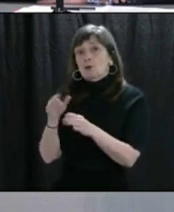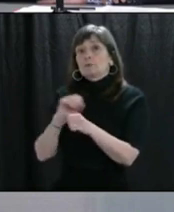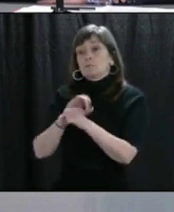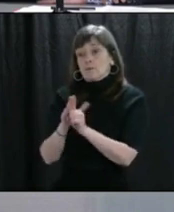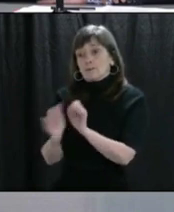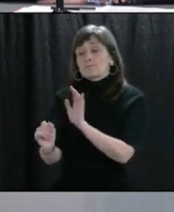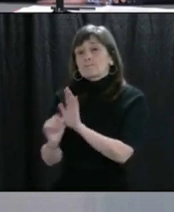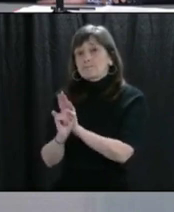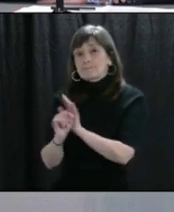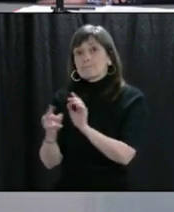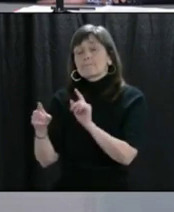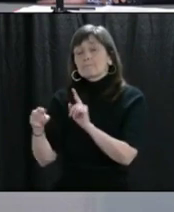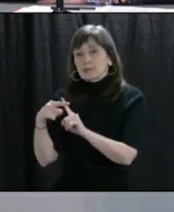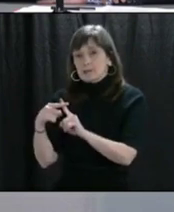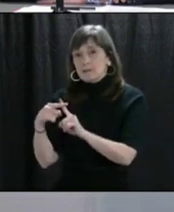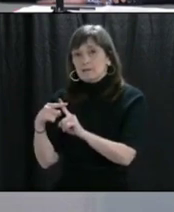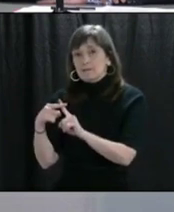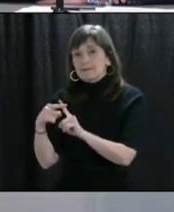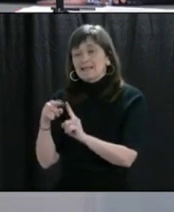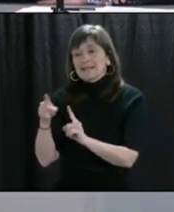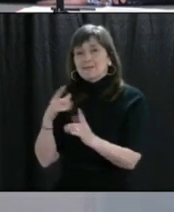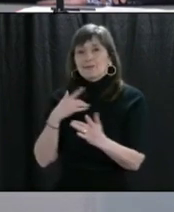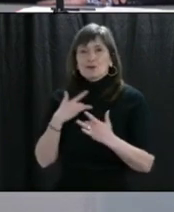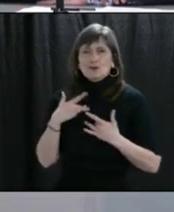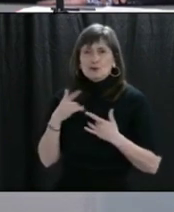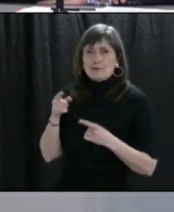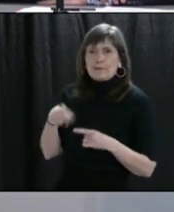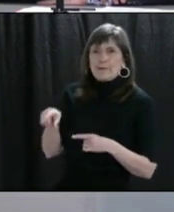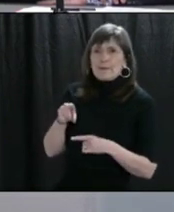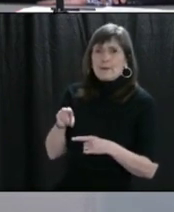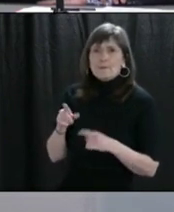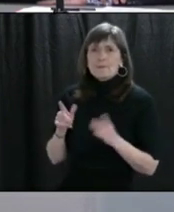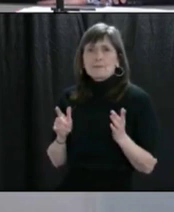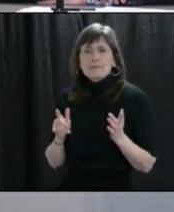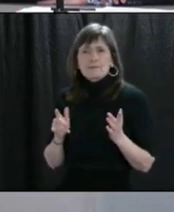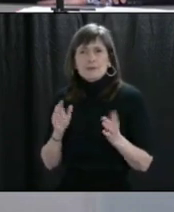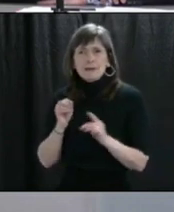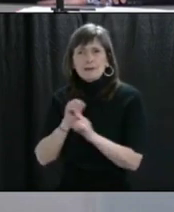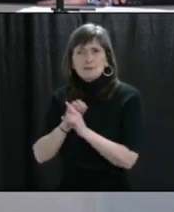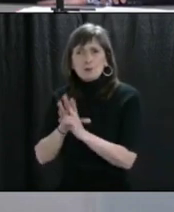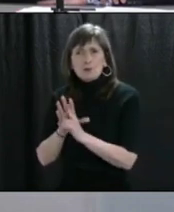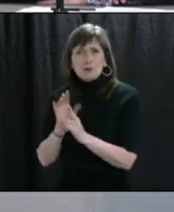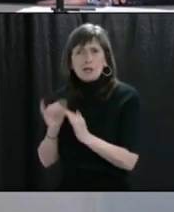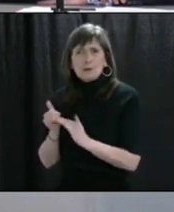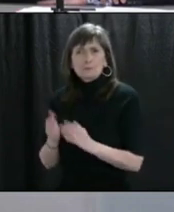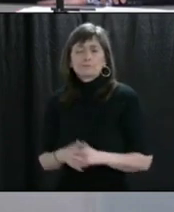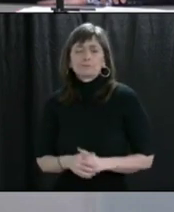about green value growth around the northern peninsula. Do we have any update about the exposure at these places?